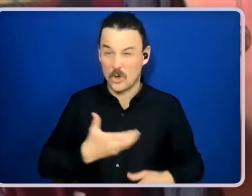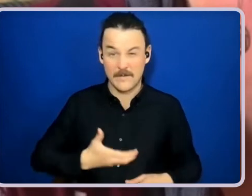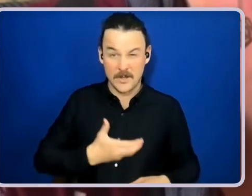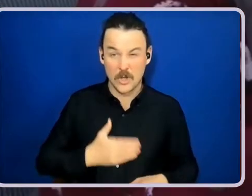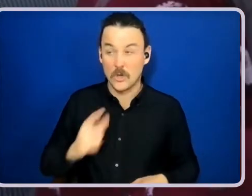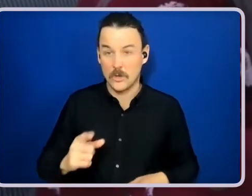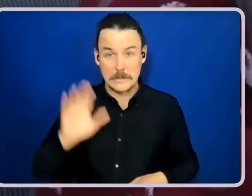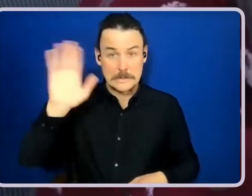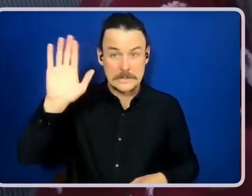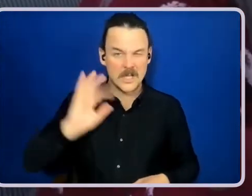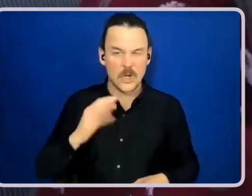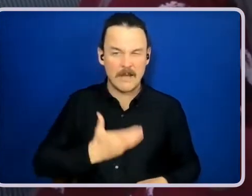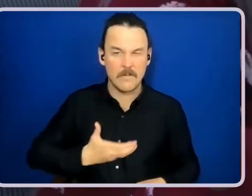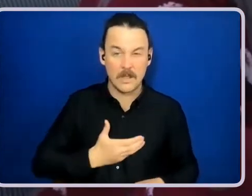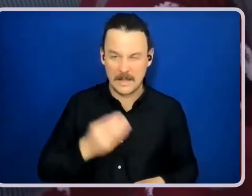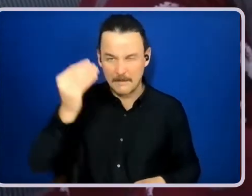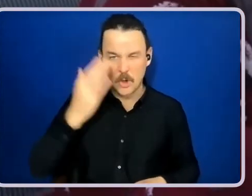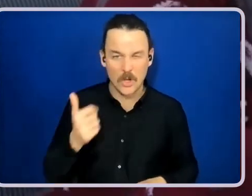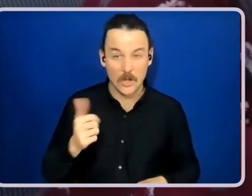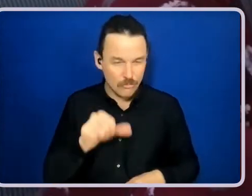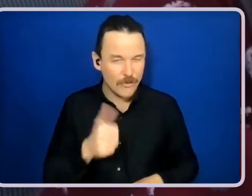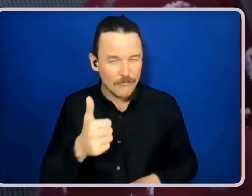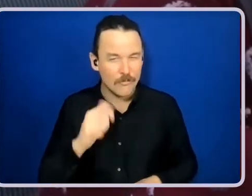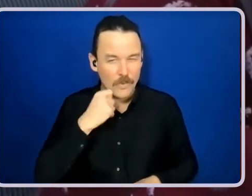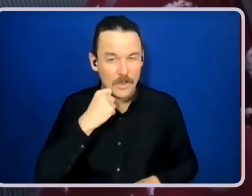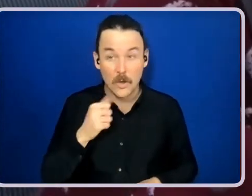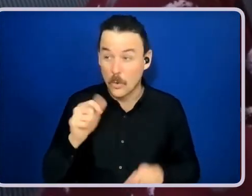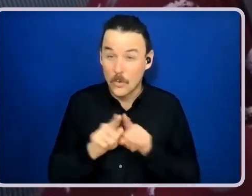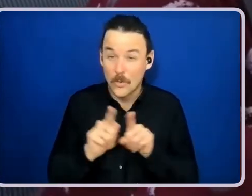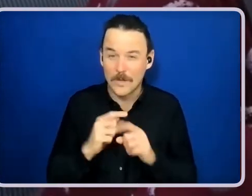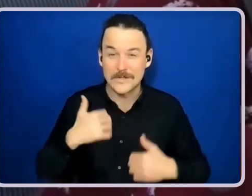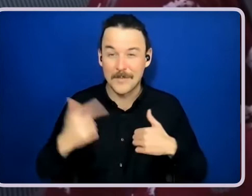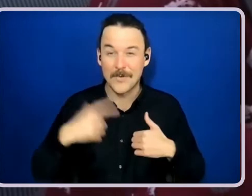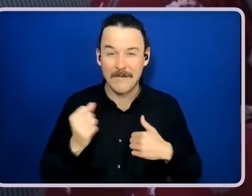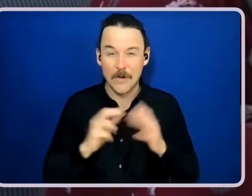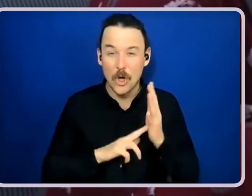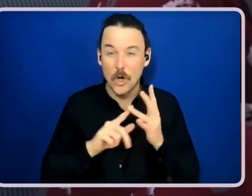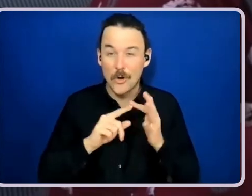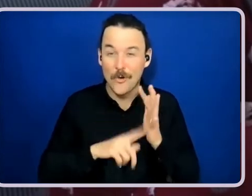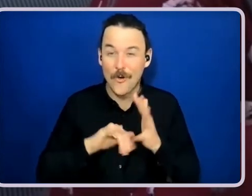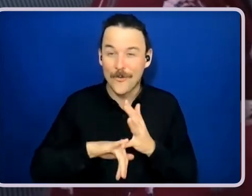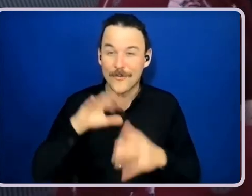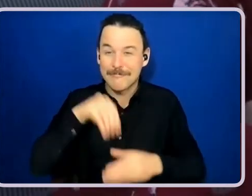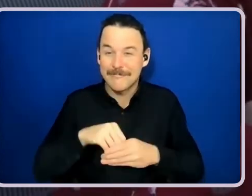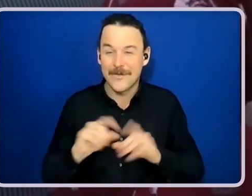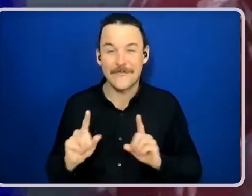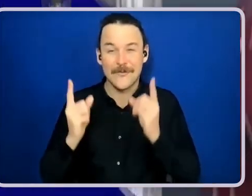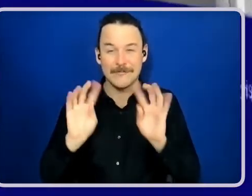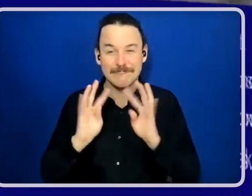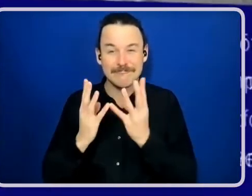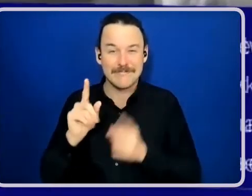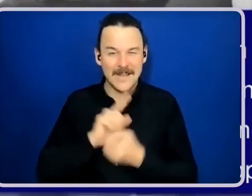okay? All right, cool. Yep. And also, it's going to be exciting because we've got Nobles joining us for the first circle meeting. Cool. I'm excited myself. Yeah, great.